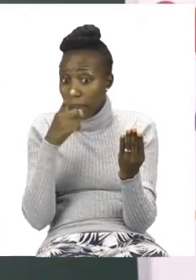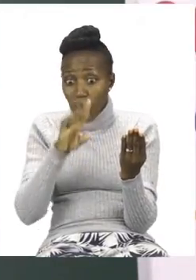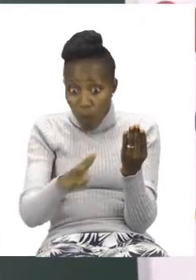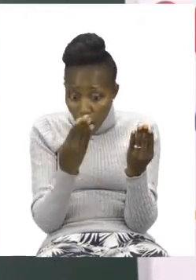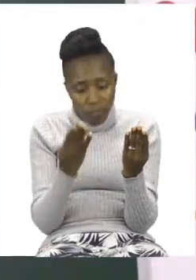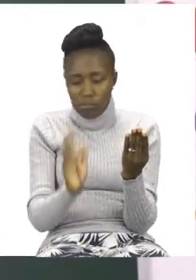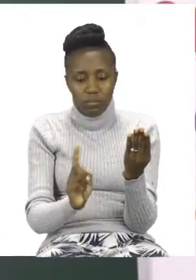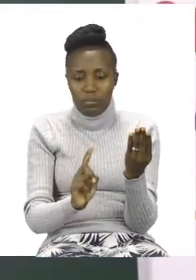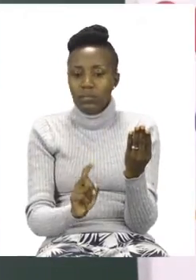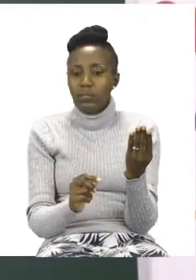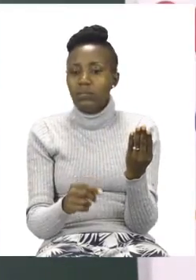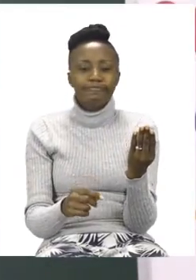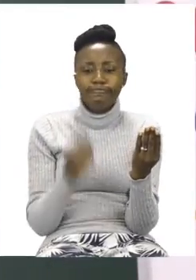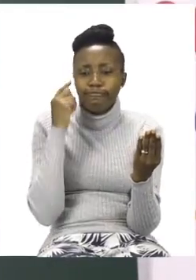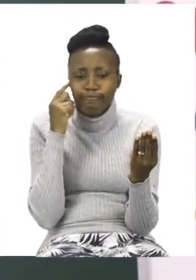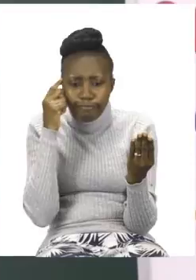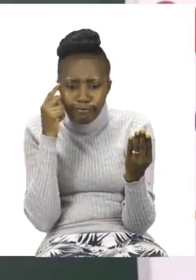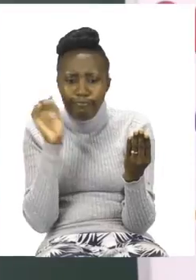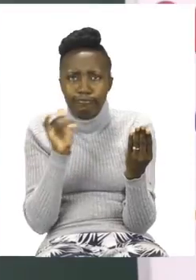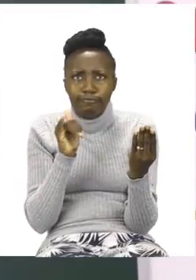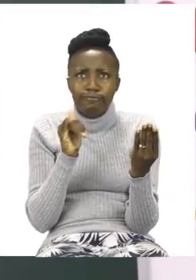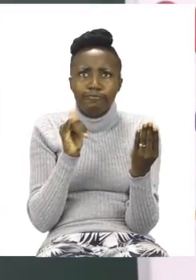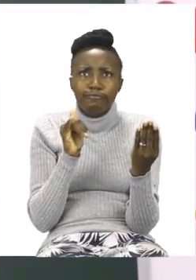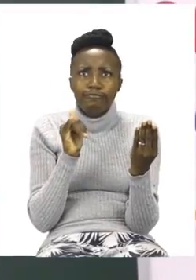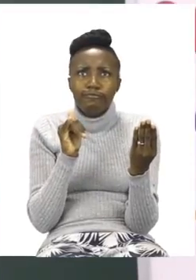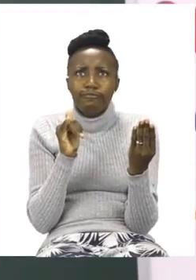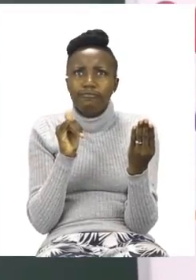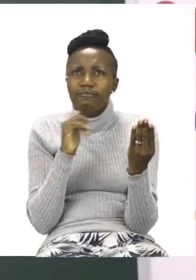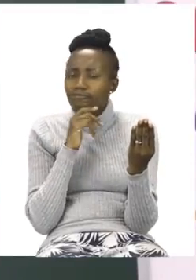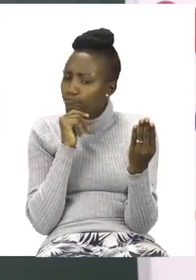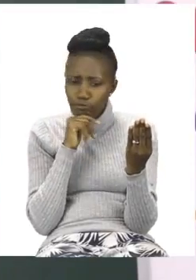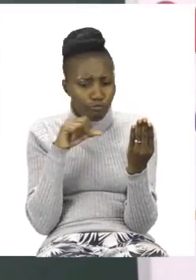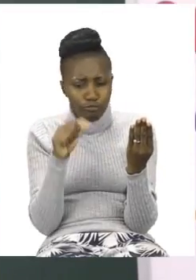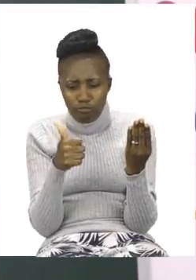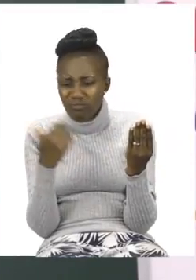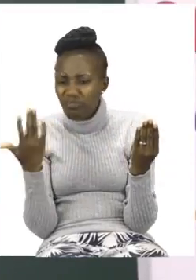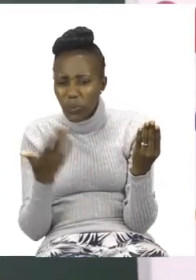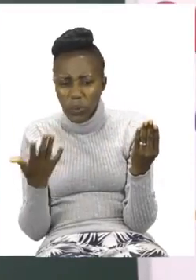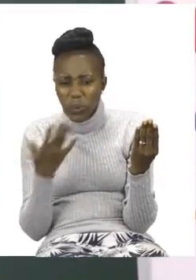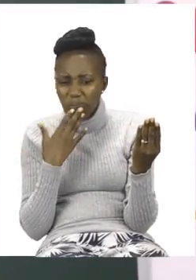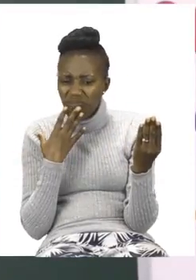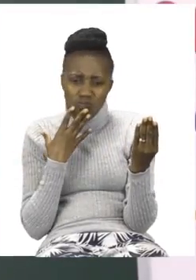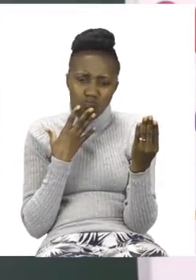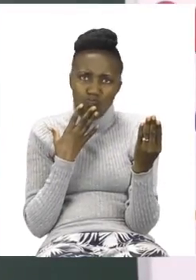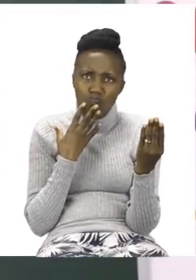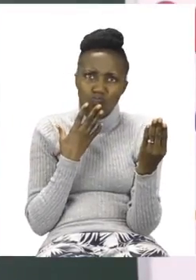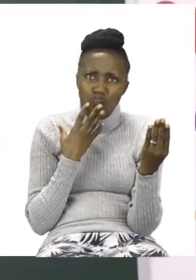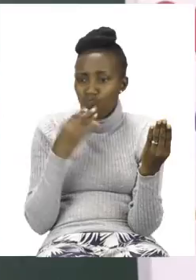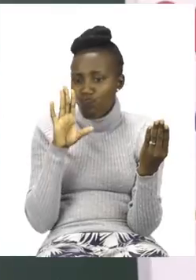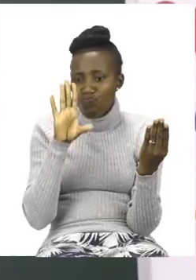this picture is a picture of the globe. I wonder now, would I be able to find the globe?